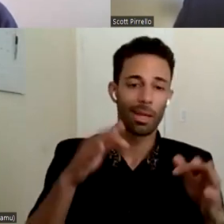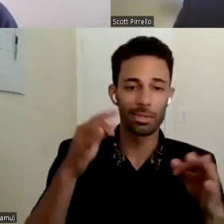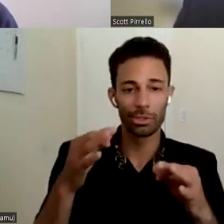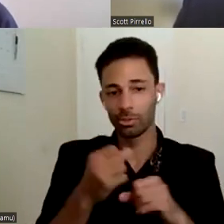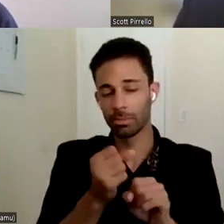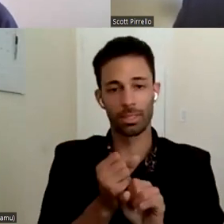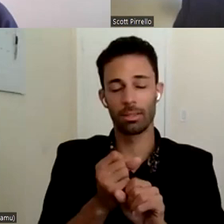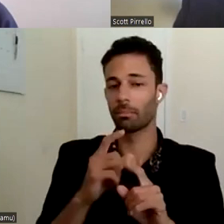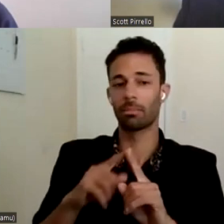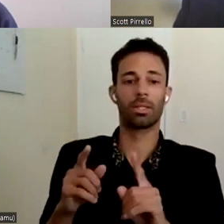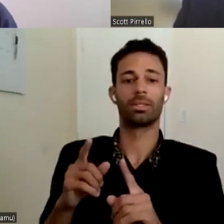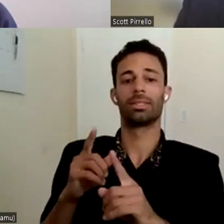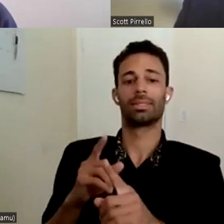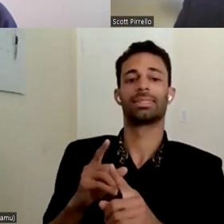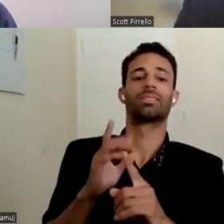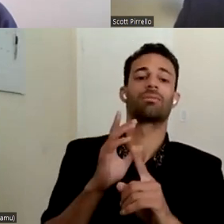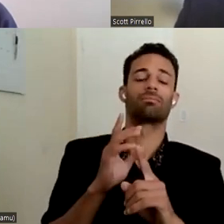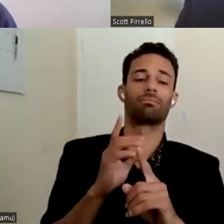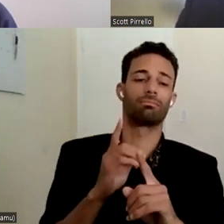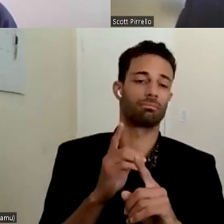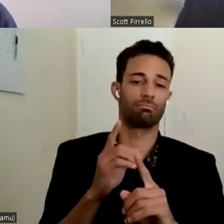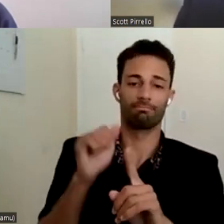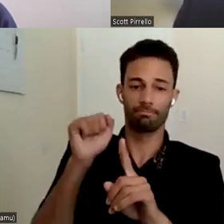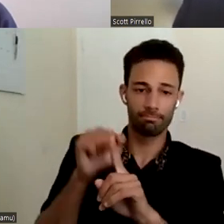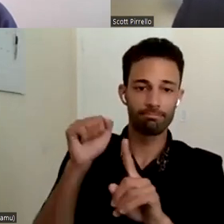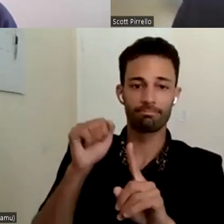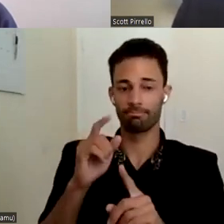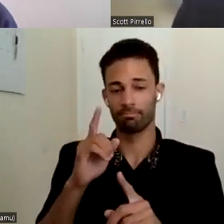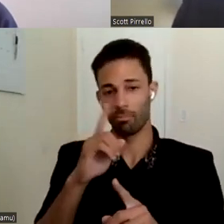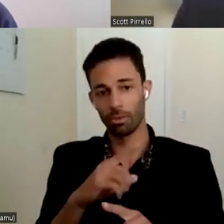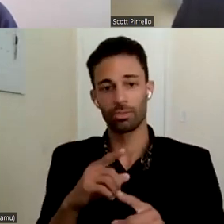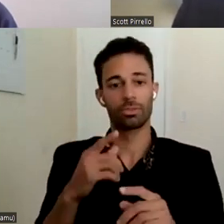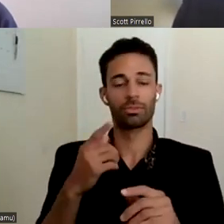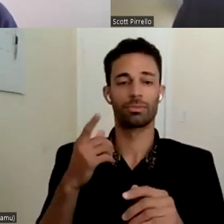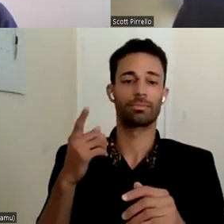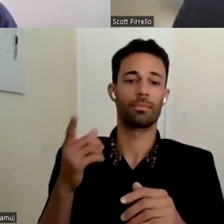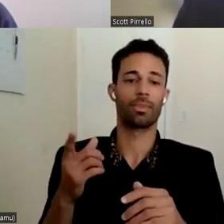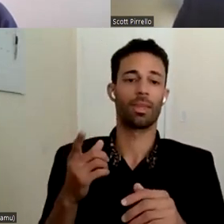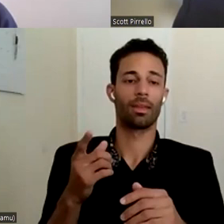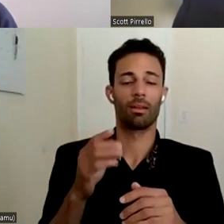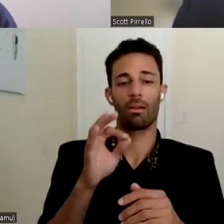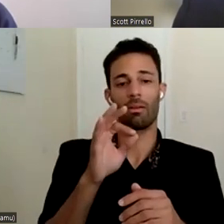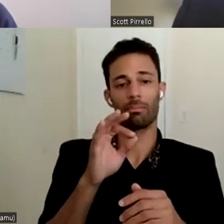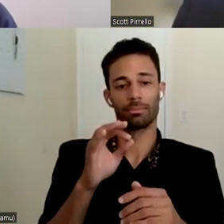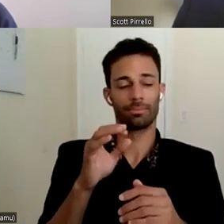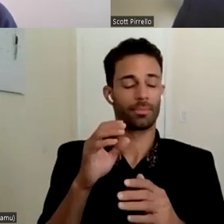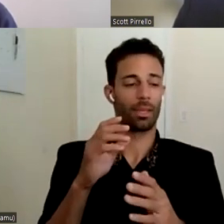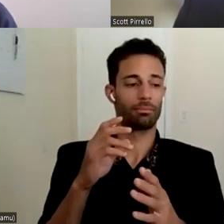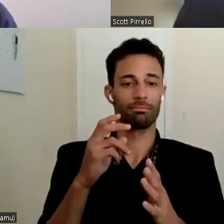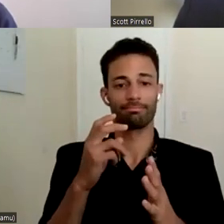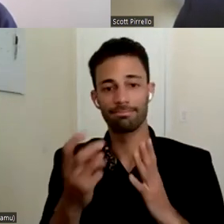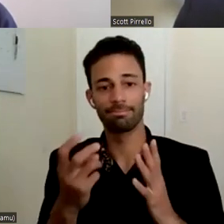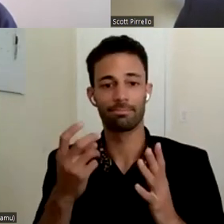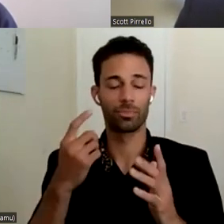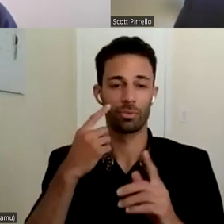the victim whatever age they are um is falling for a predator who's out there hunting for a victim